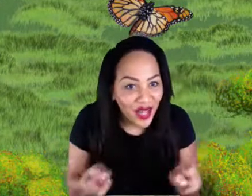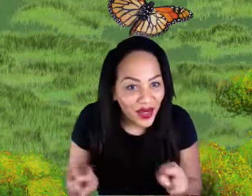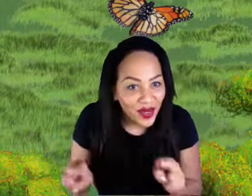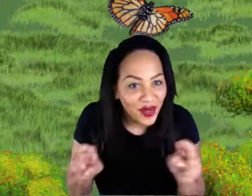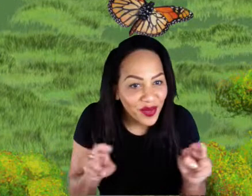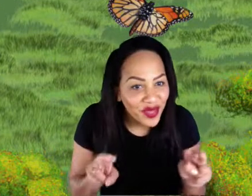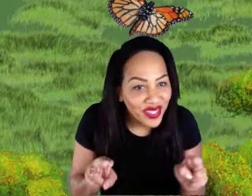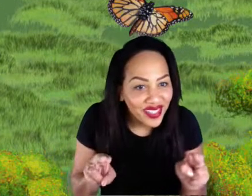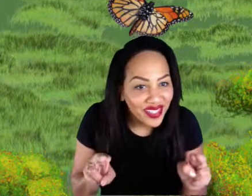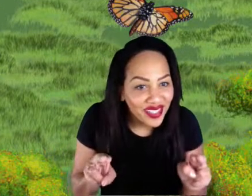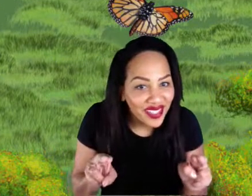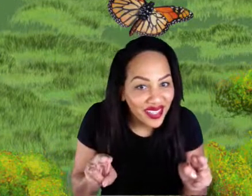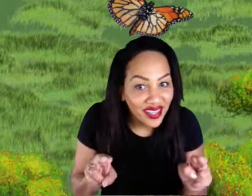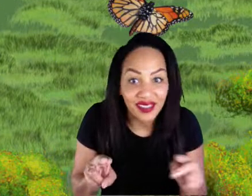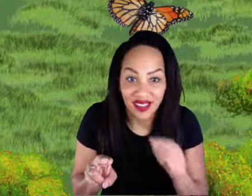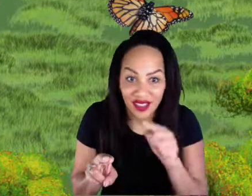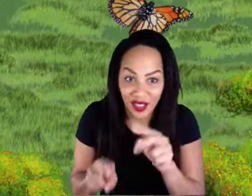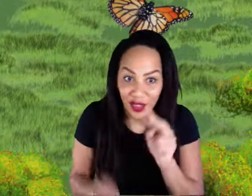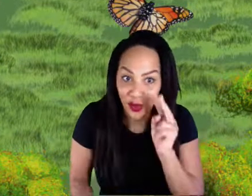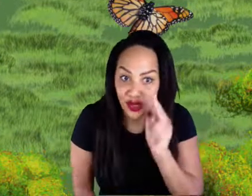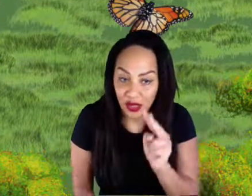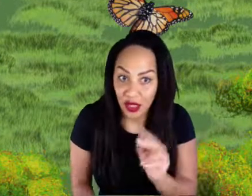Here is the butterfly life cycle.